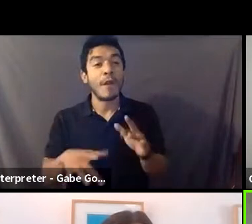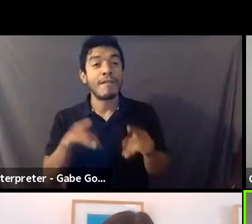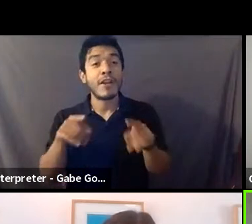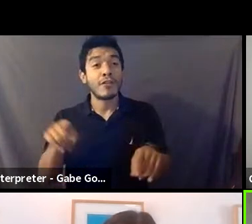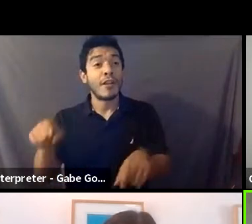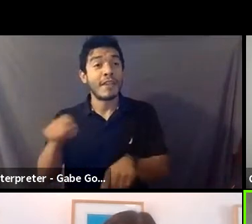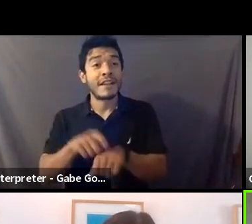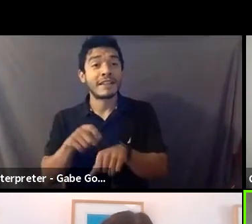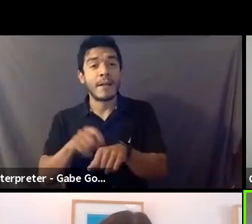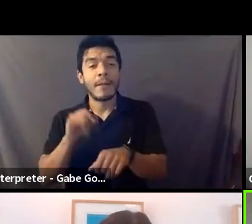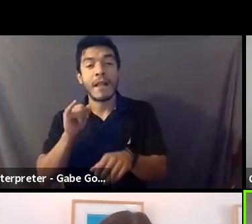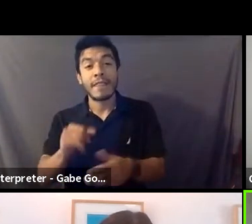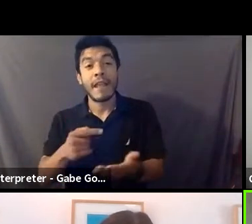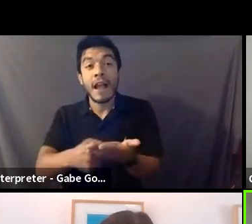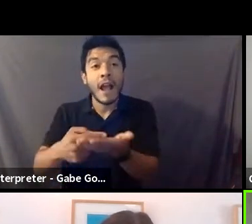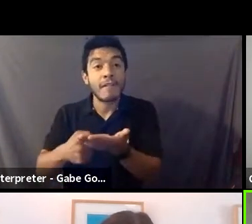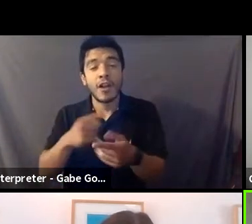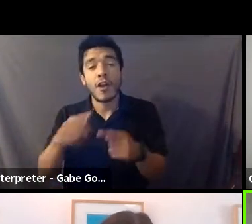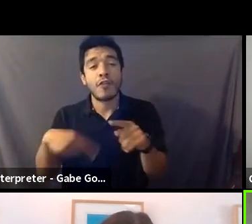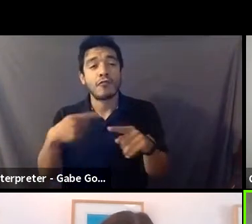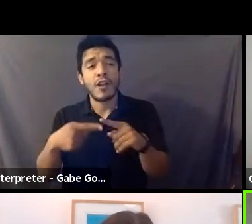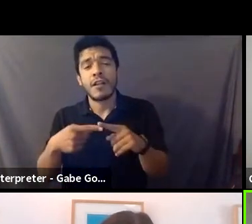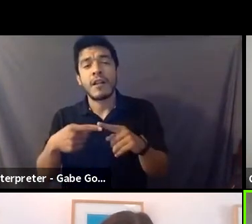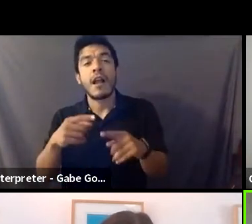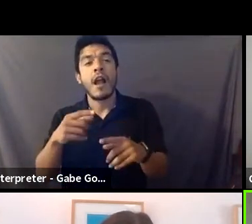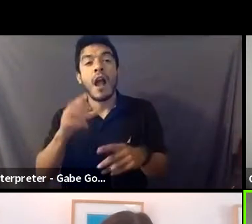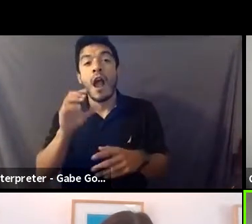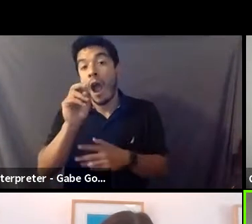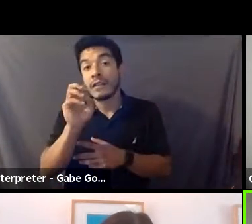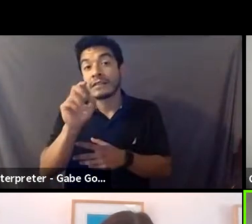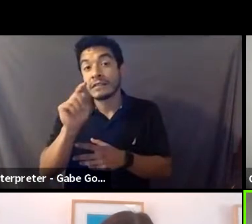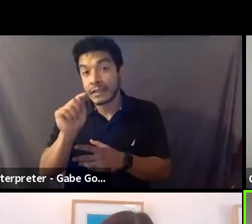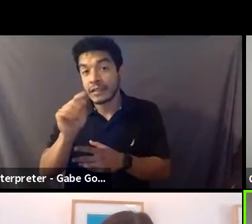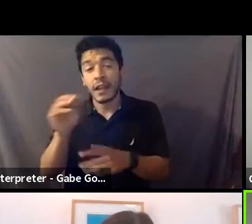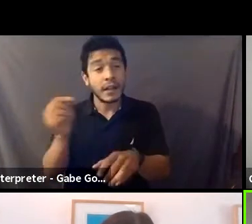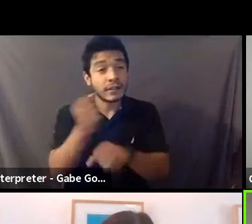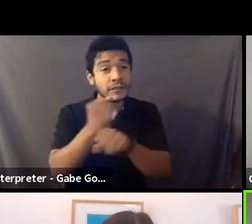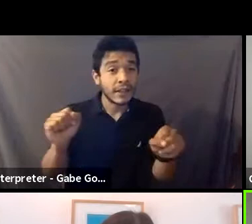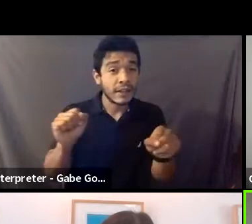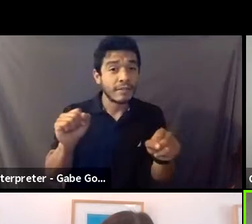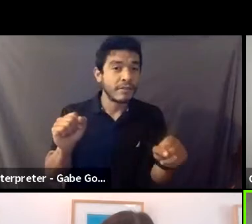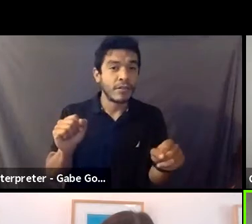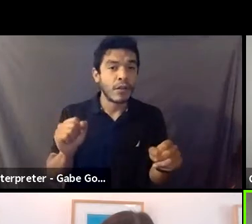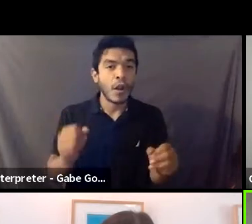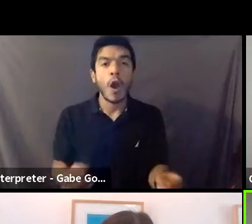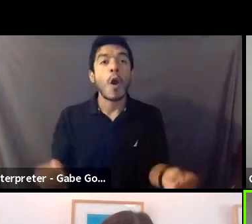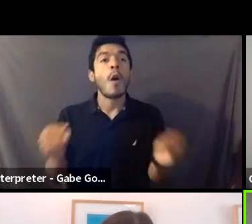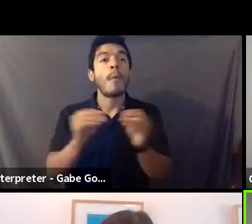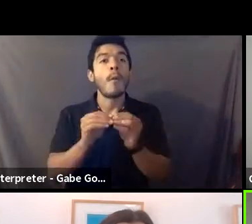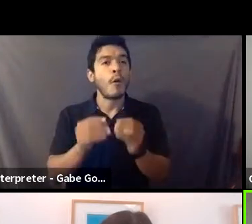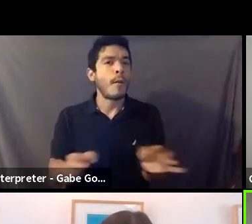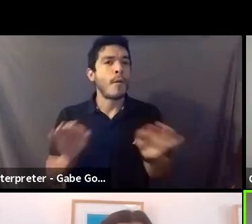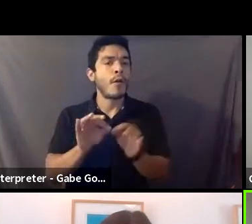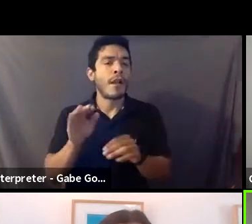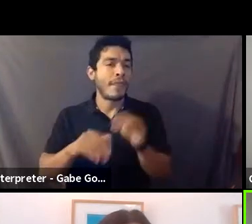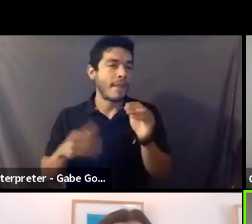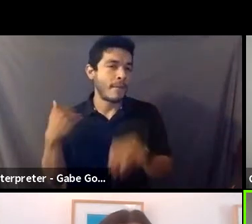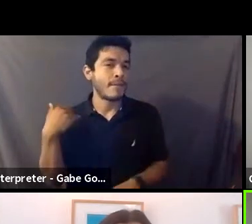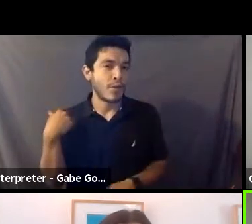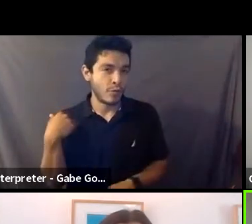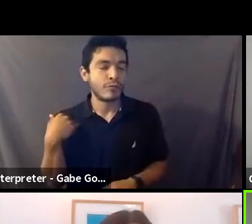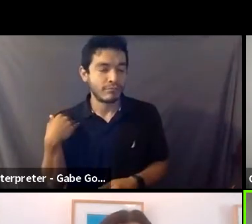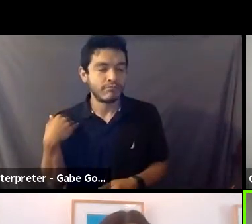the conversations around consent and safety are even, are, are even more important than they were before.